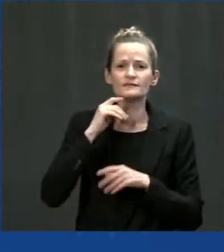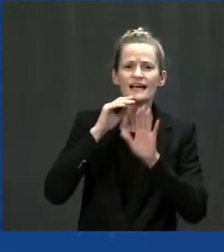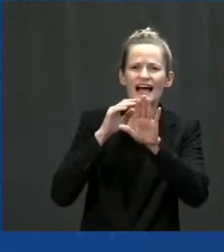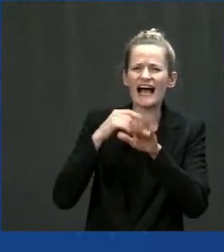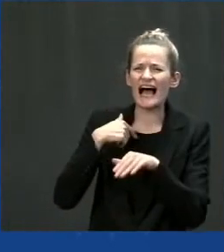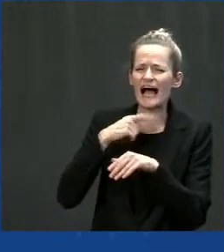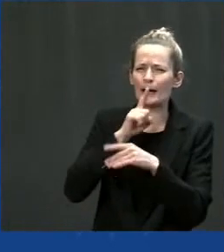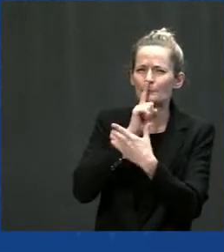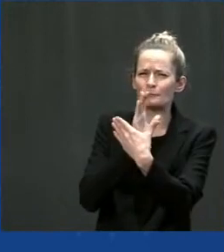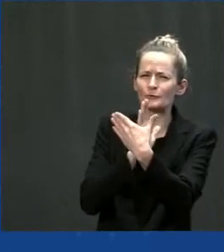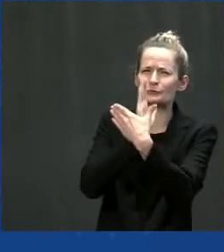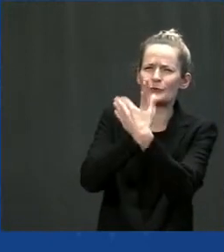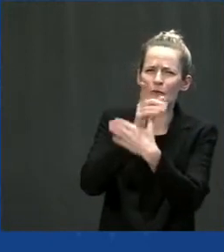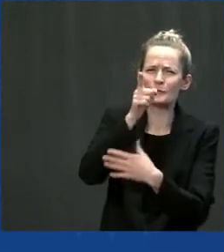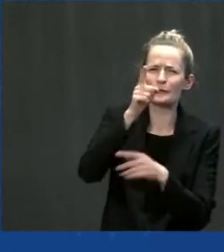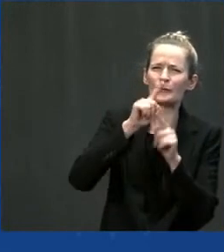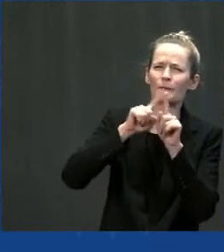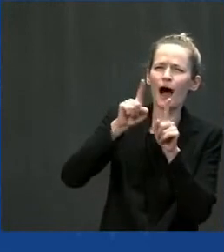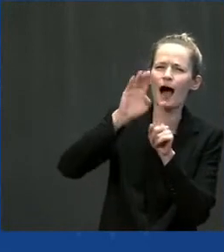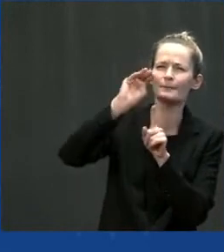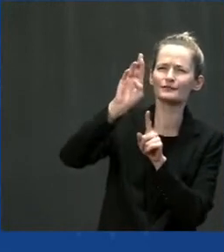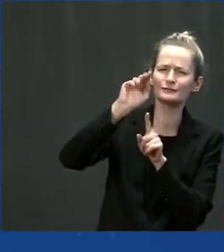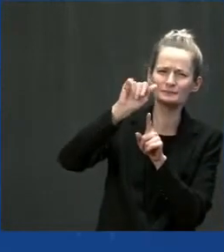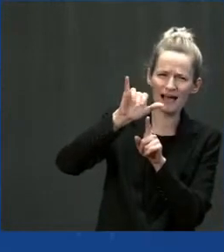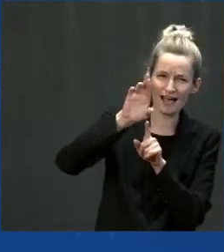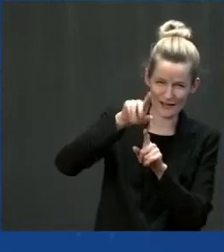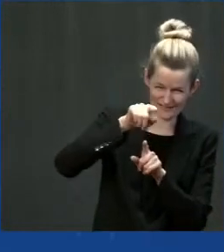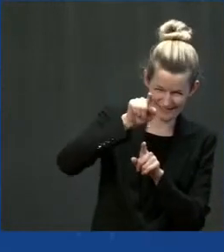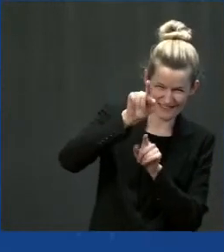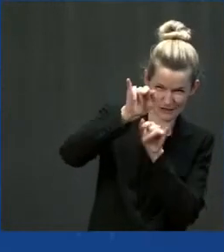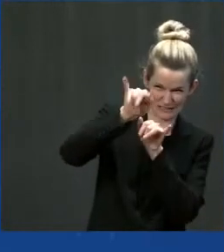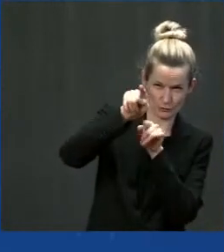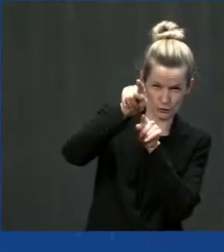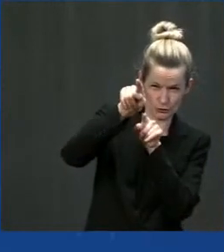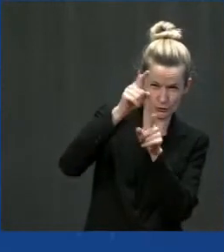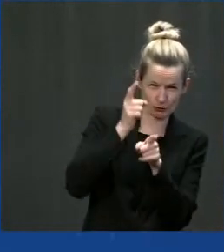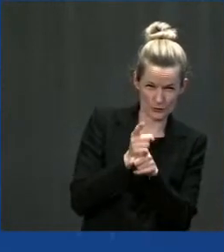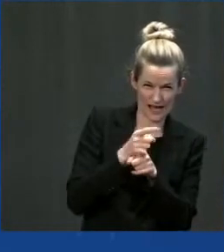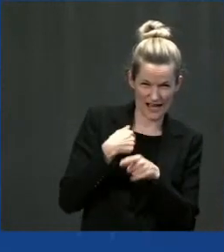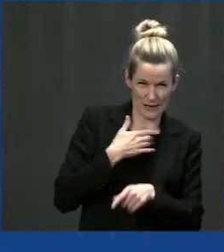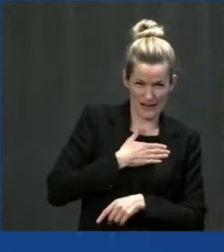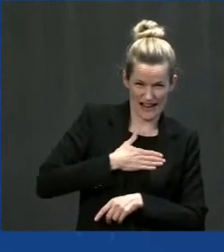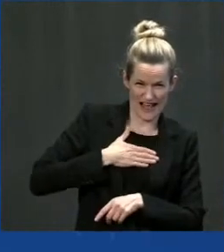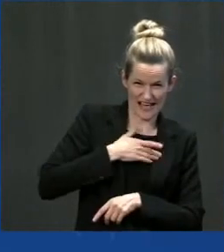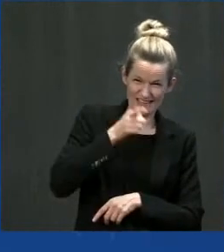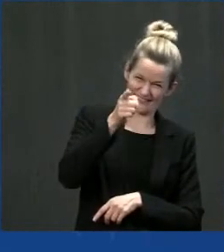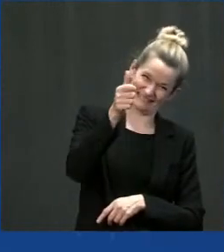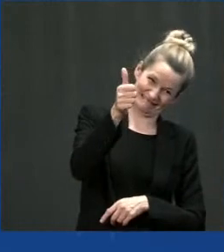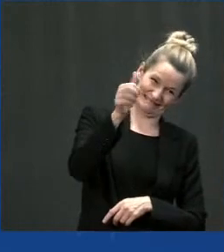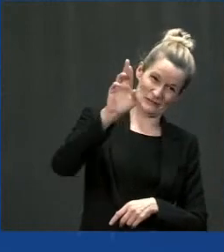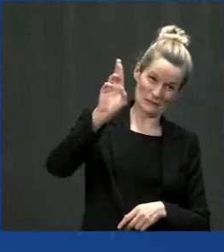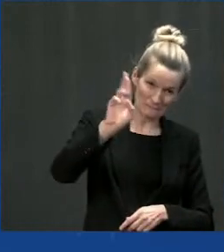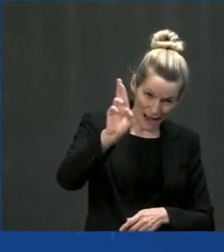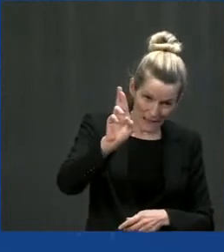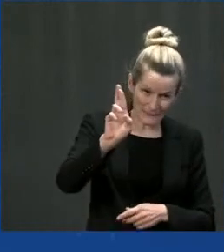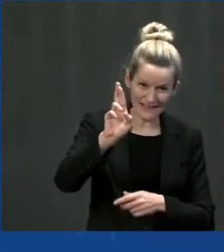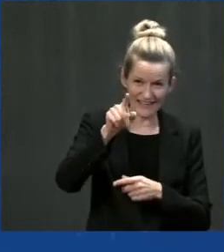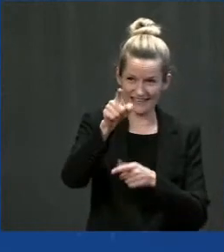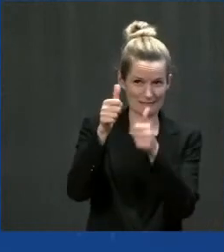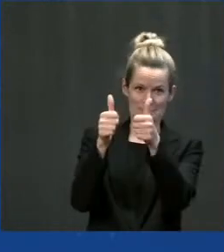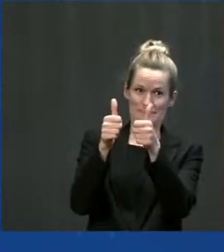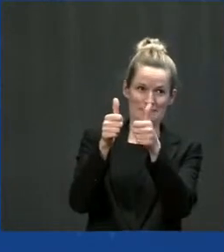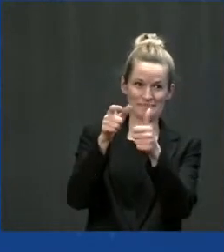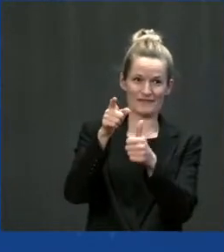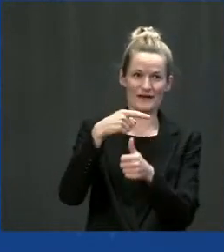California for letting you know I actually like the Republicans, but you've done a hell of a job. I'm anxious to hear about your electric buses